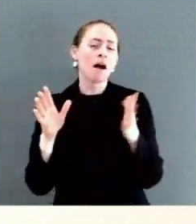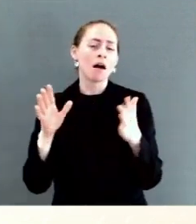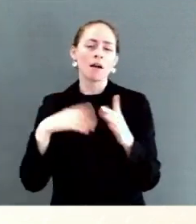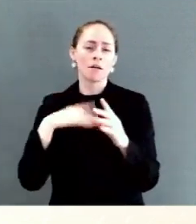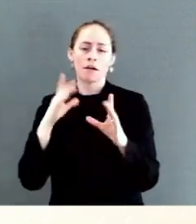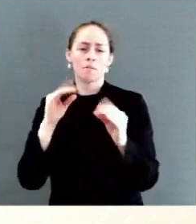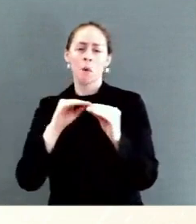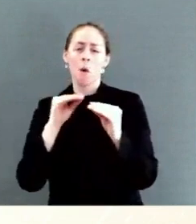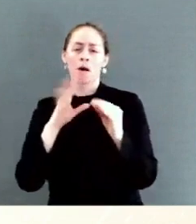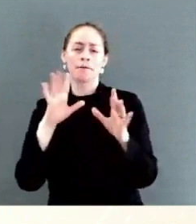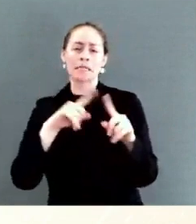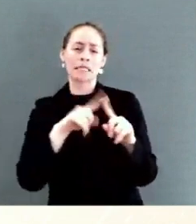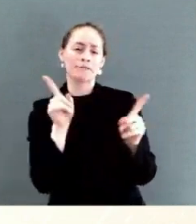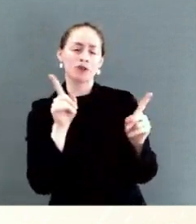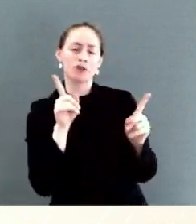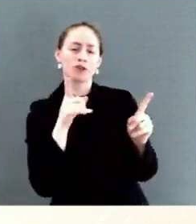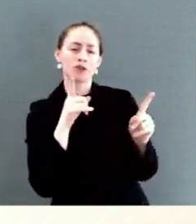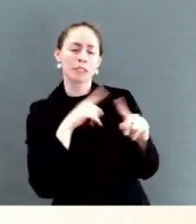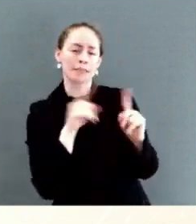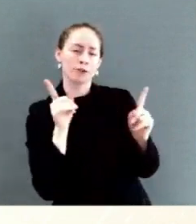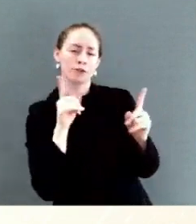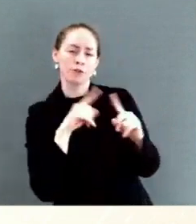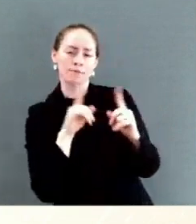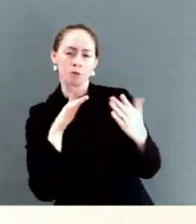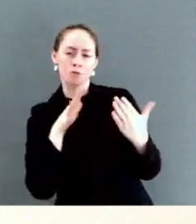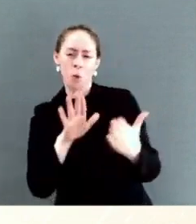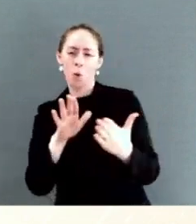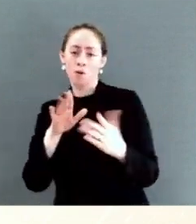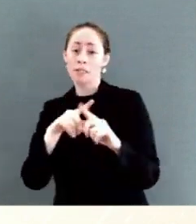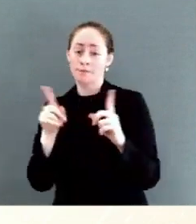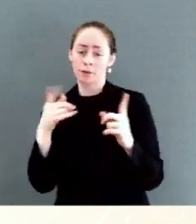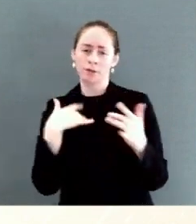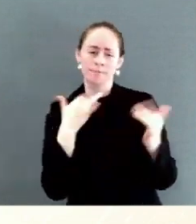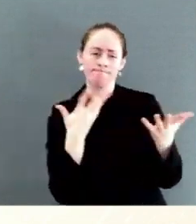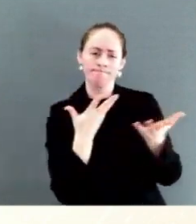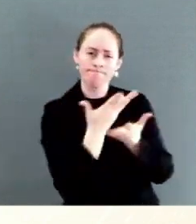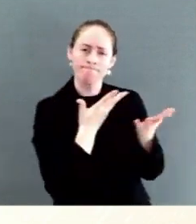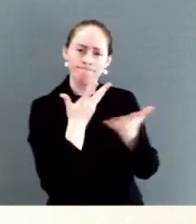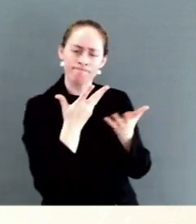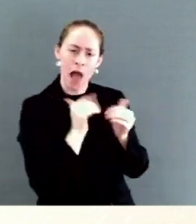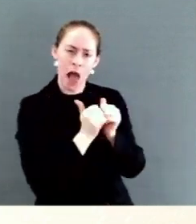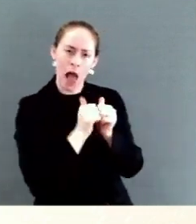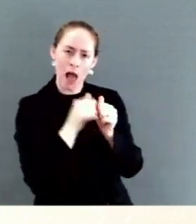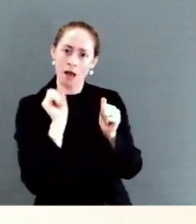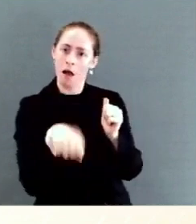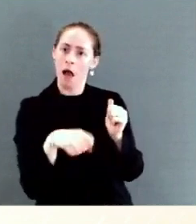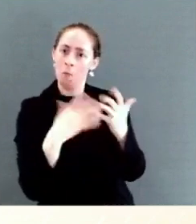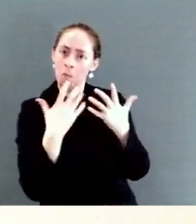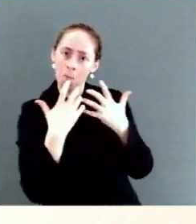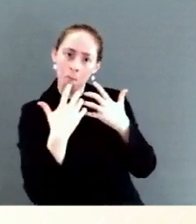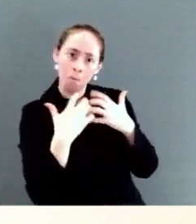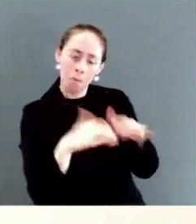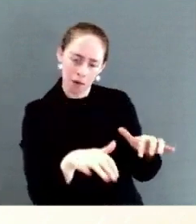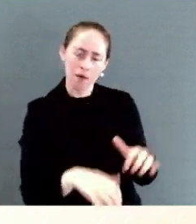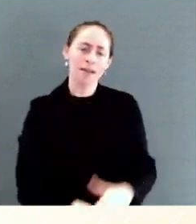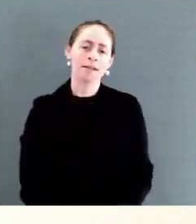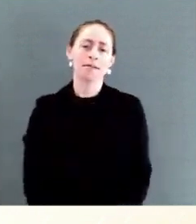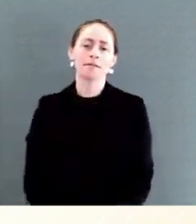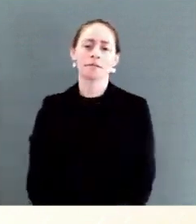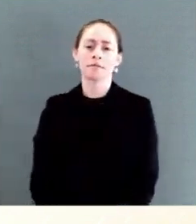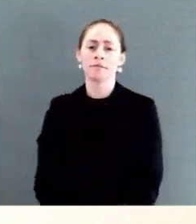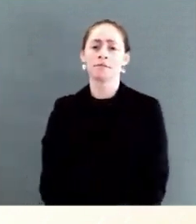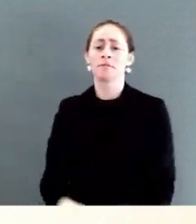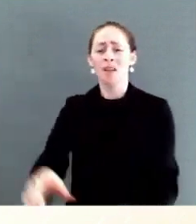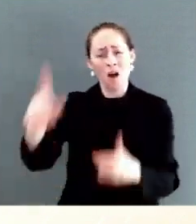Congress. It's currently being negotiated. Our objective is not raising taxes on anyone making less than $400,000 a year and cutting costs. But can you